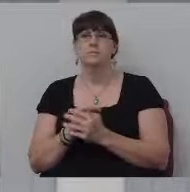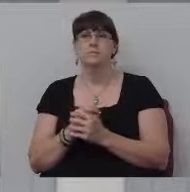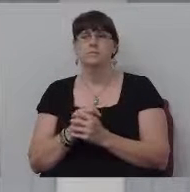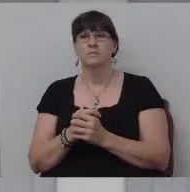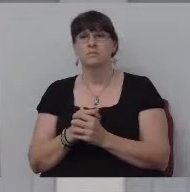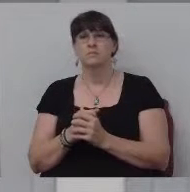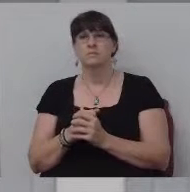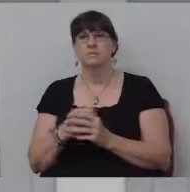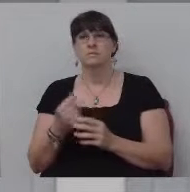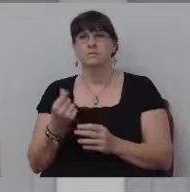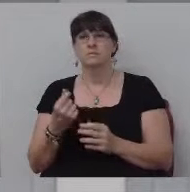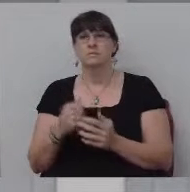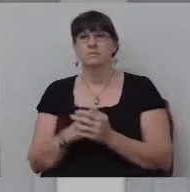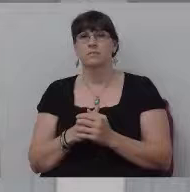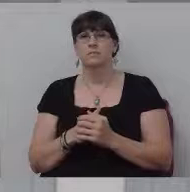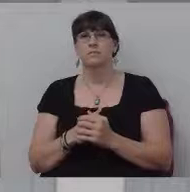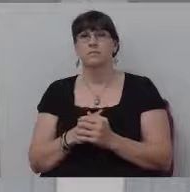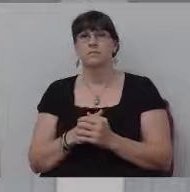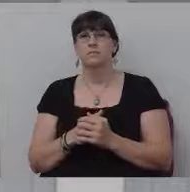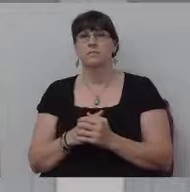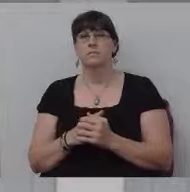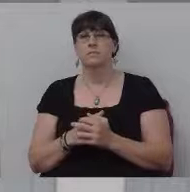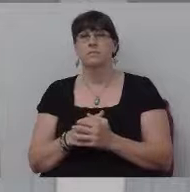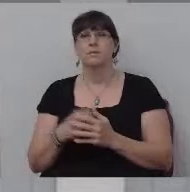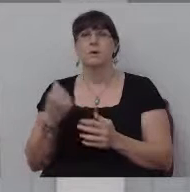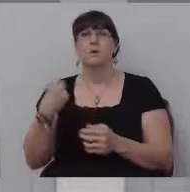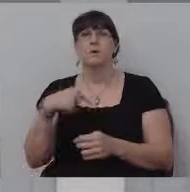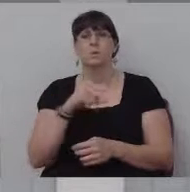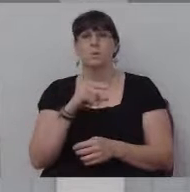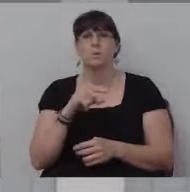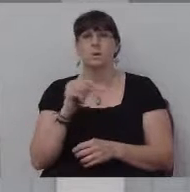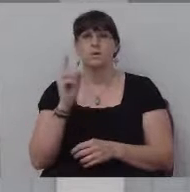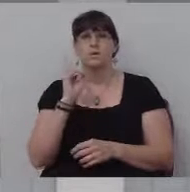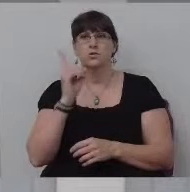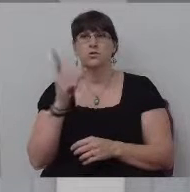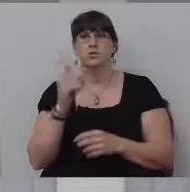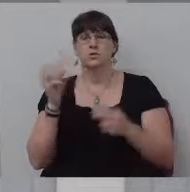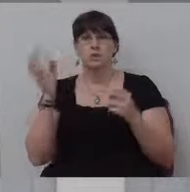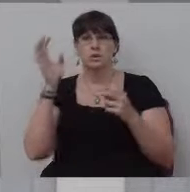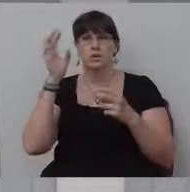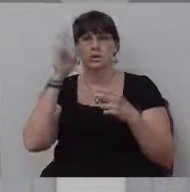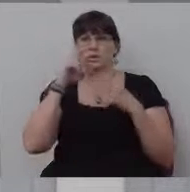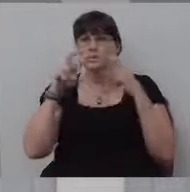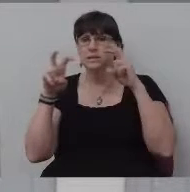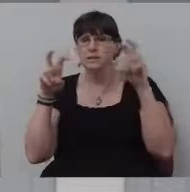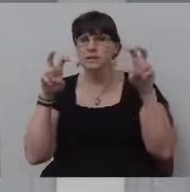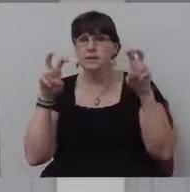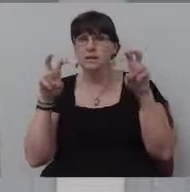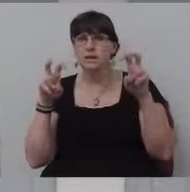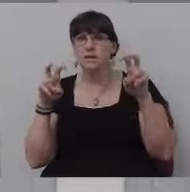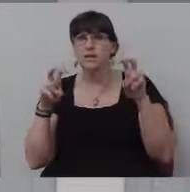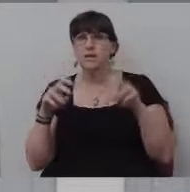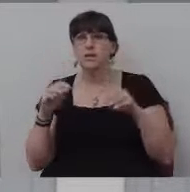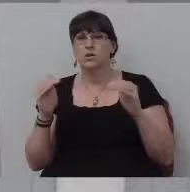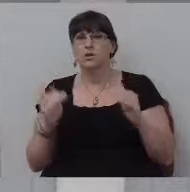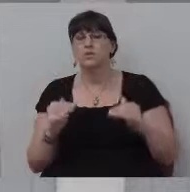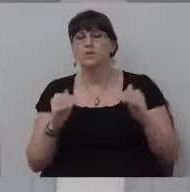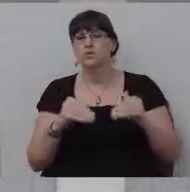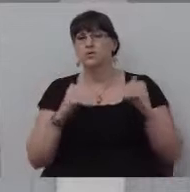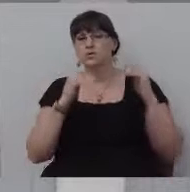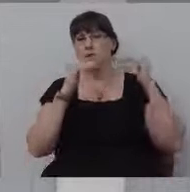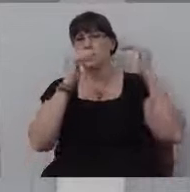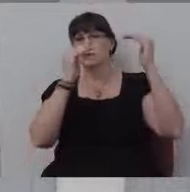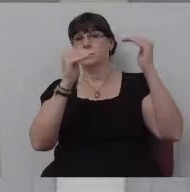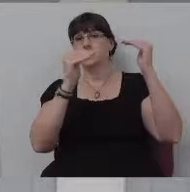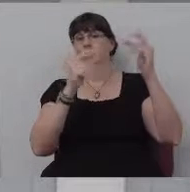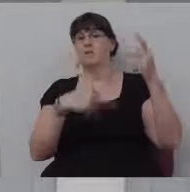Make sense to you? We should seek to excel those before us